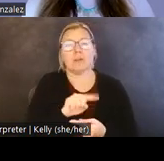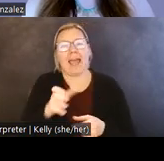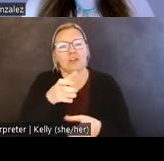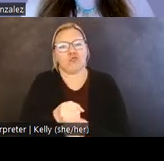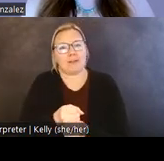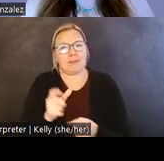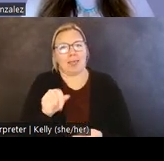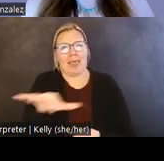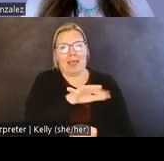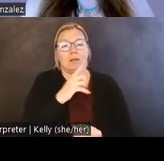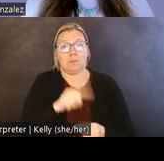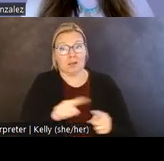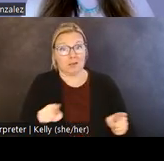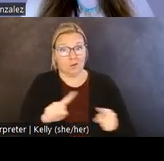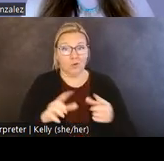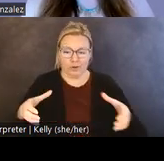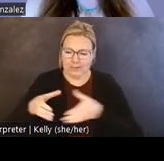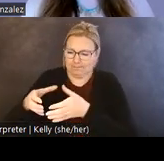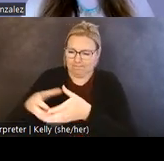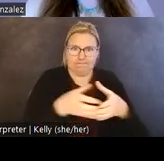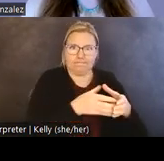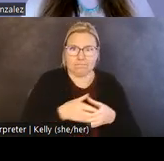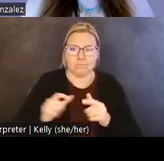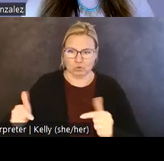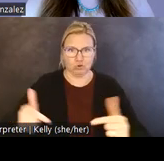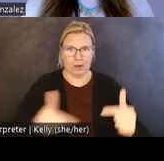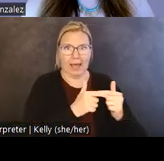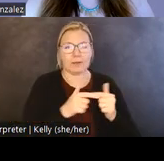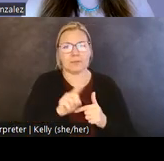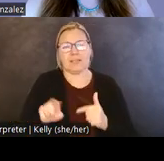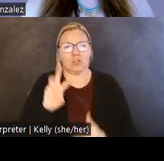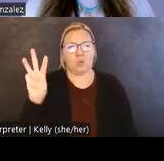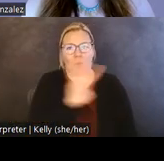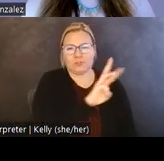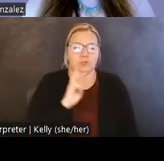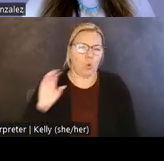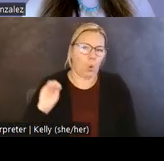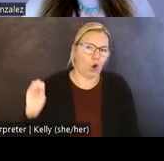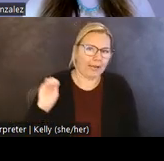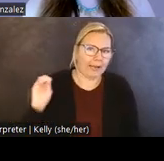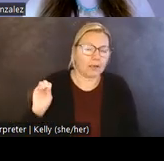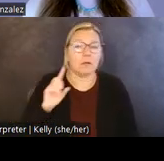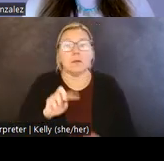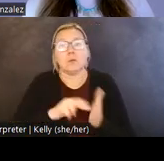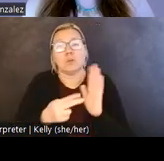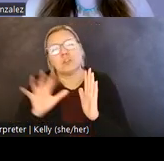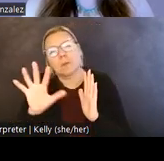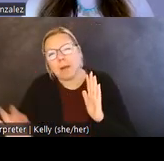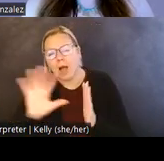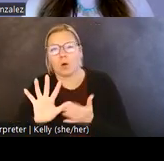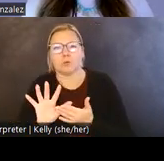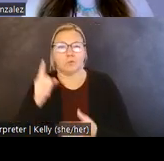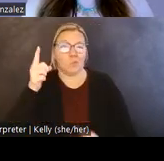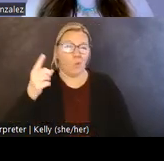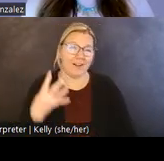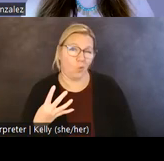oversight extends over the Confederated Tribes usual and accustomed territories in Western Oregon, which constitute approximately a quarter